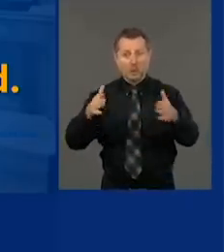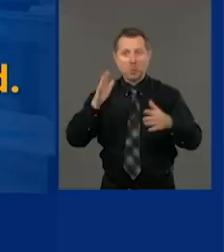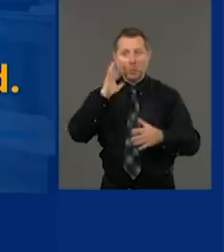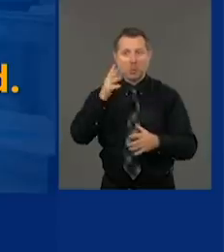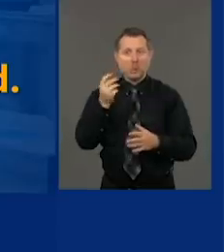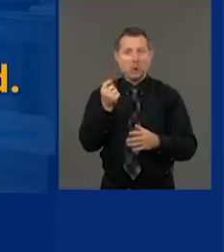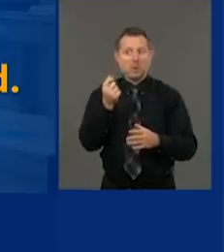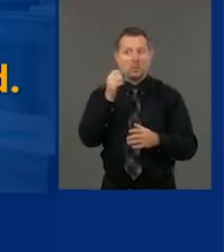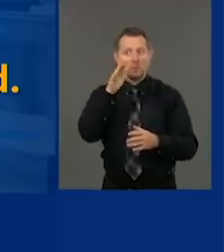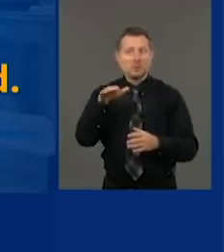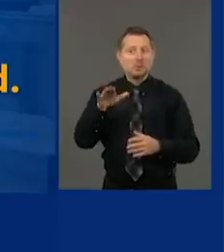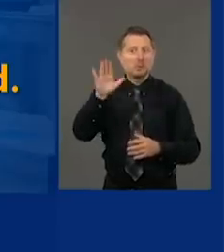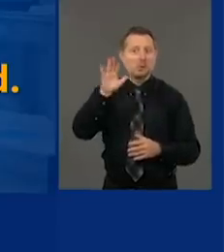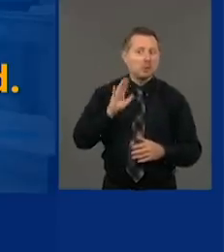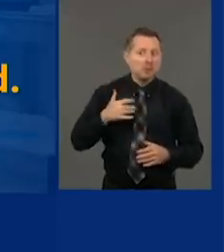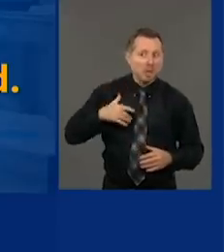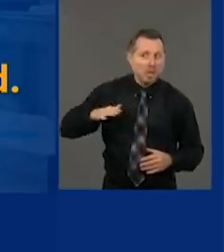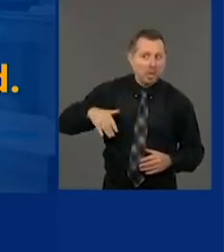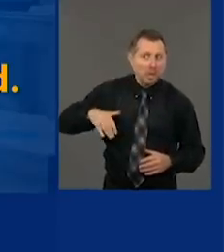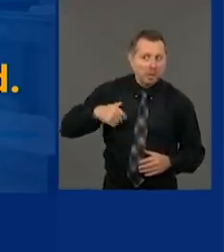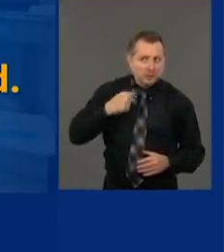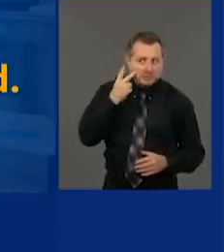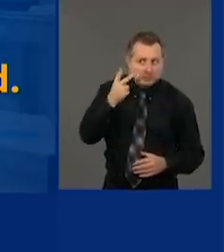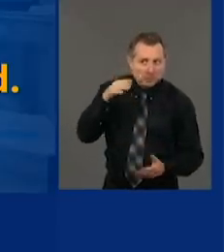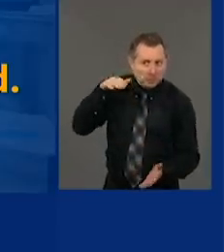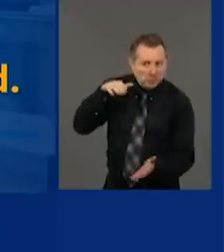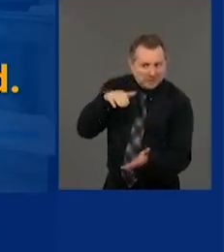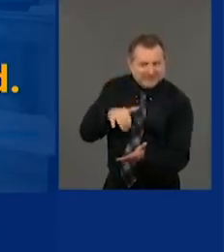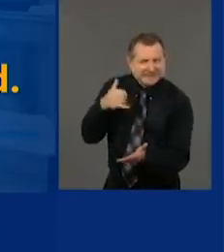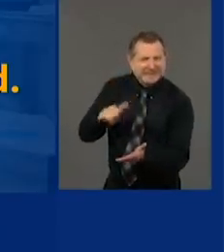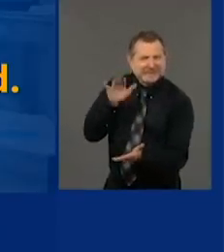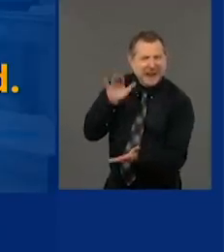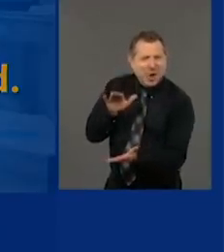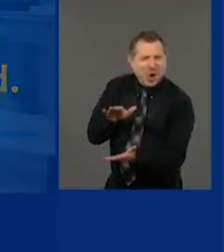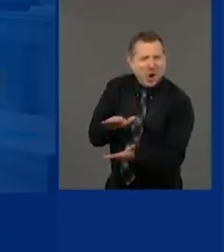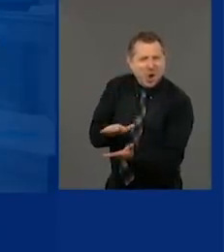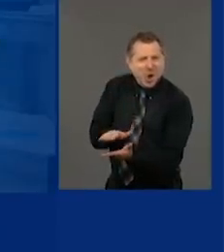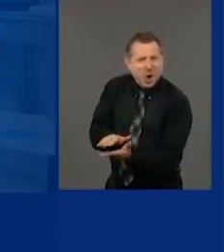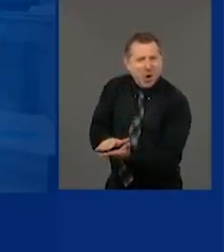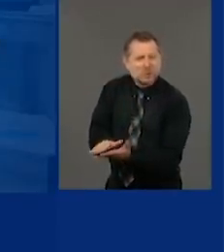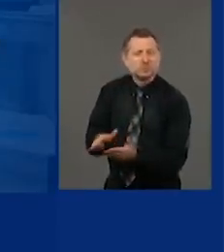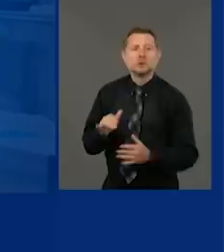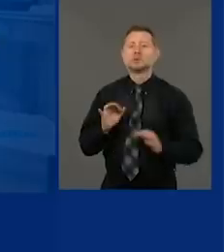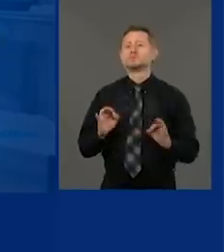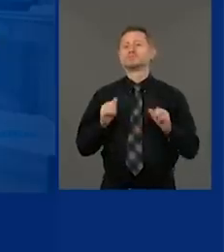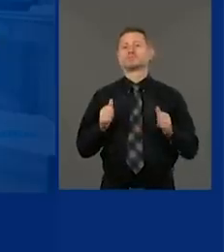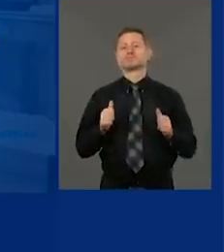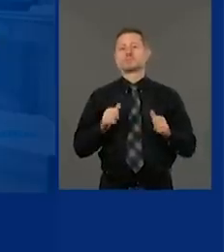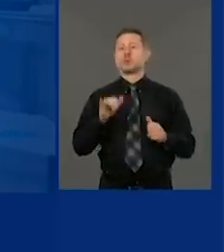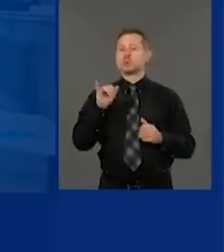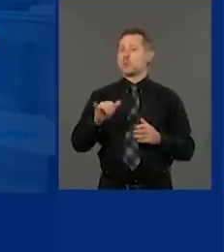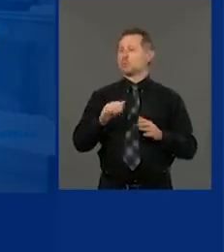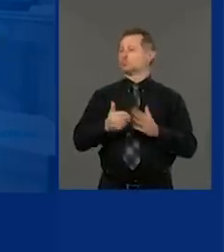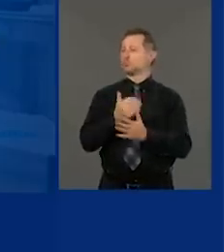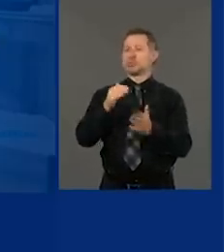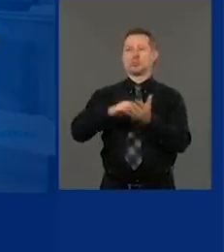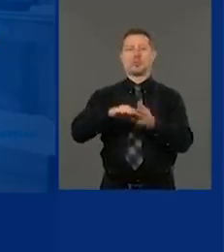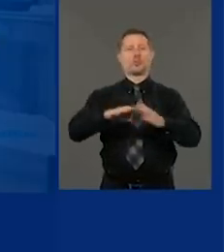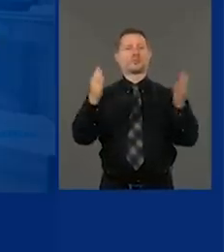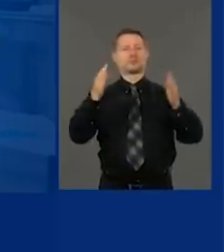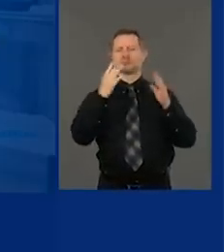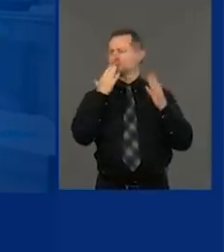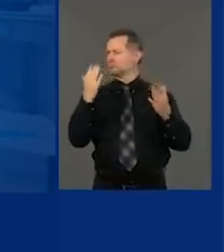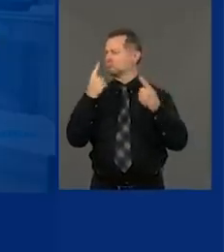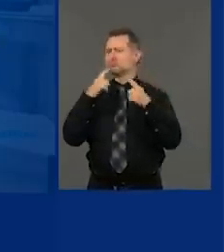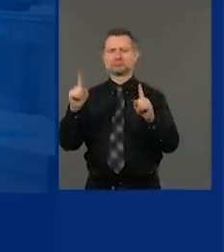up. They haven't ticked up. They've actually gone down. So the reopening strategy has worked. New York State